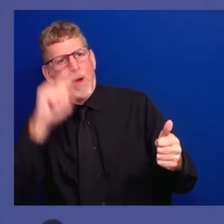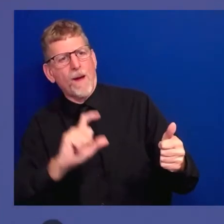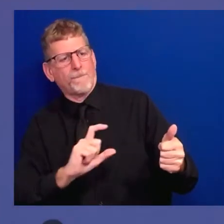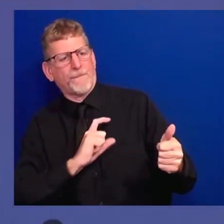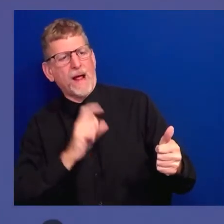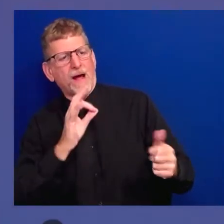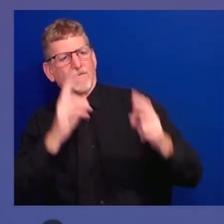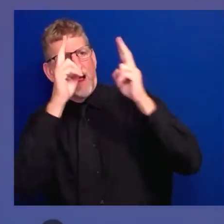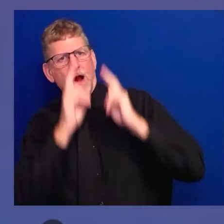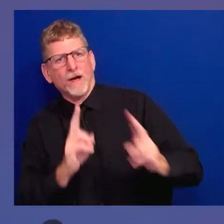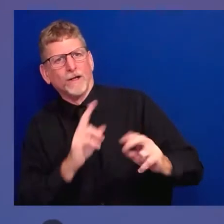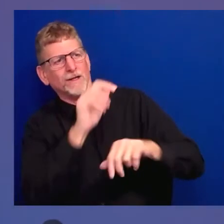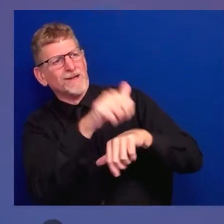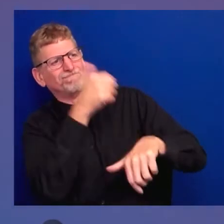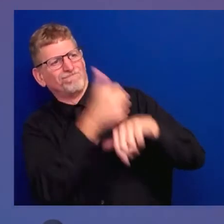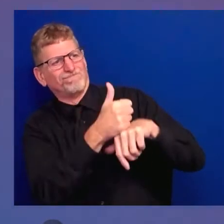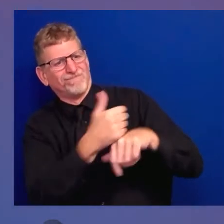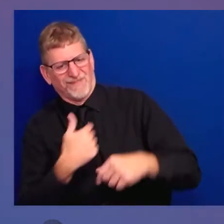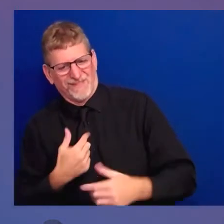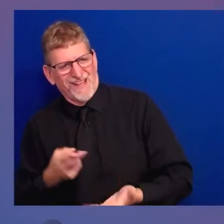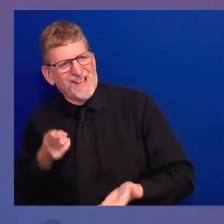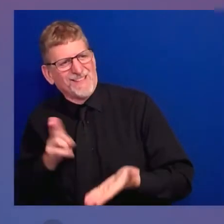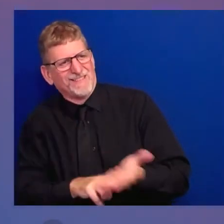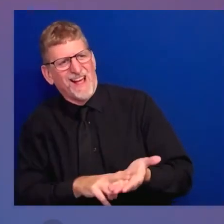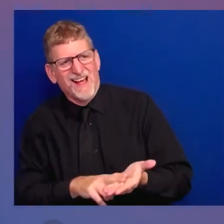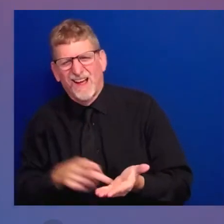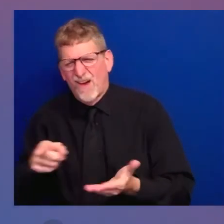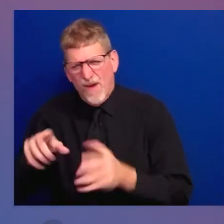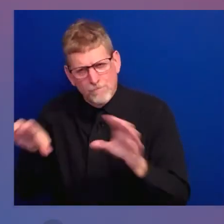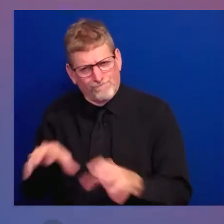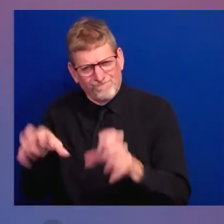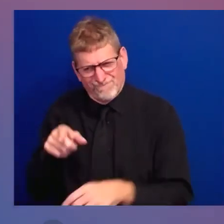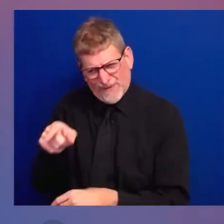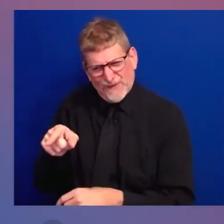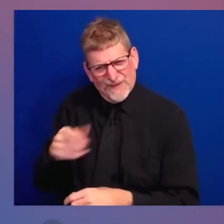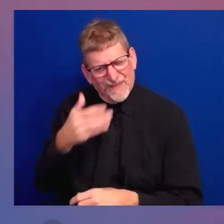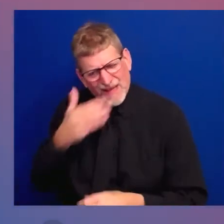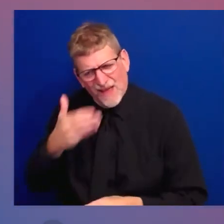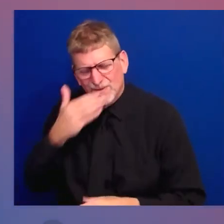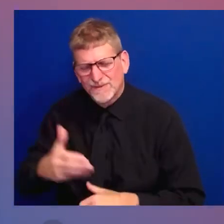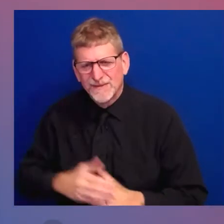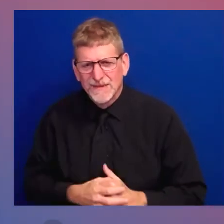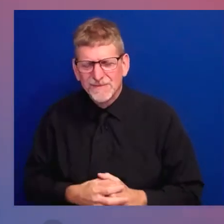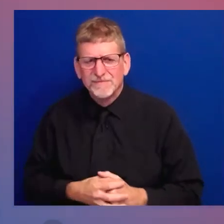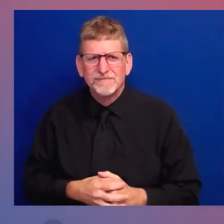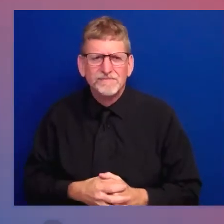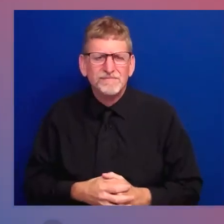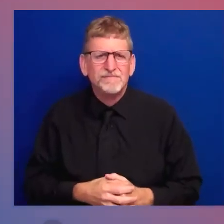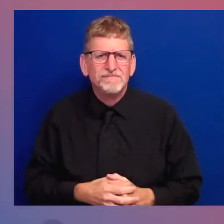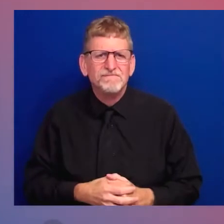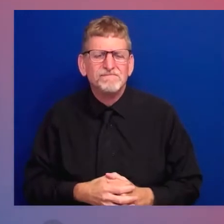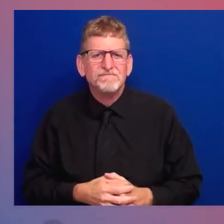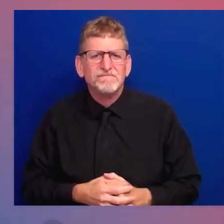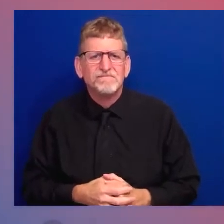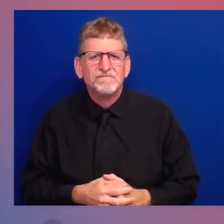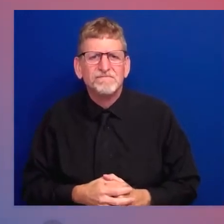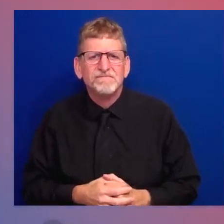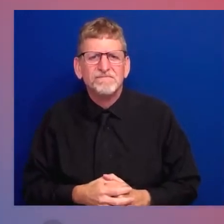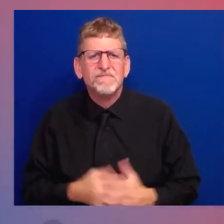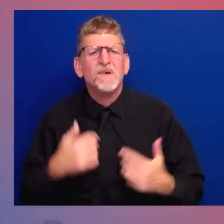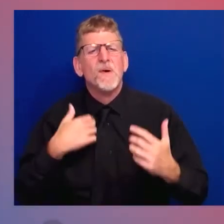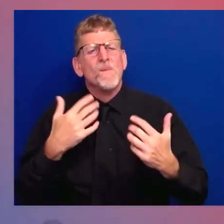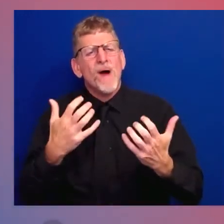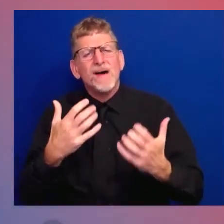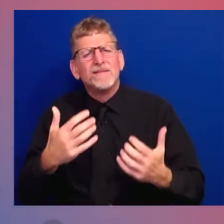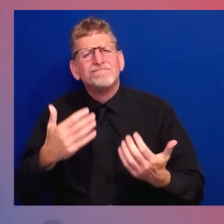And Congressman Colin Ollerer, I want to thank you for your work in the Veterans Affairs Committee and the House of Representatives, particularly your